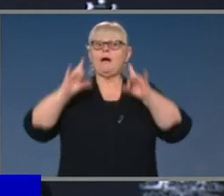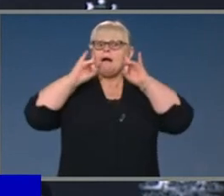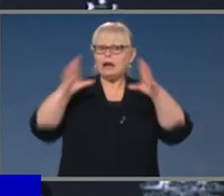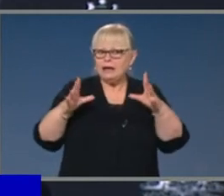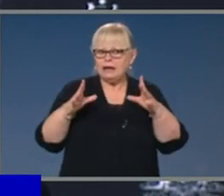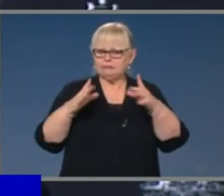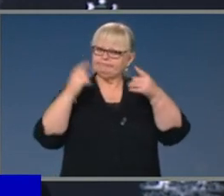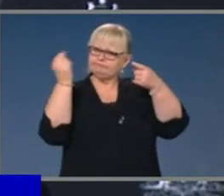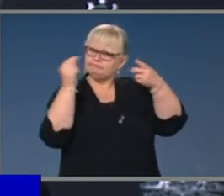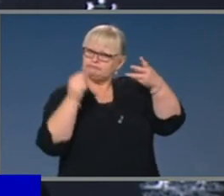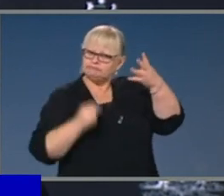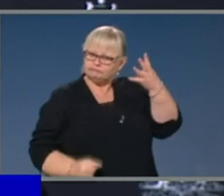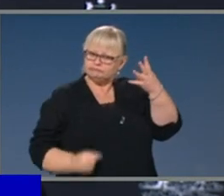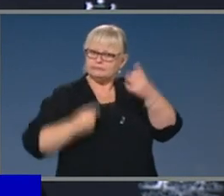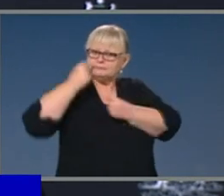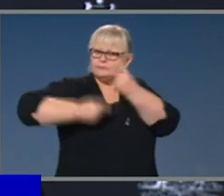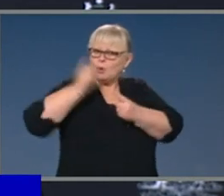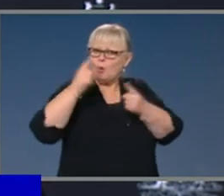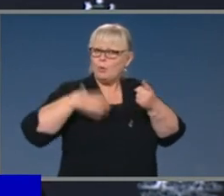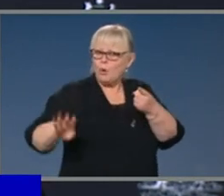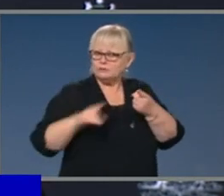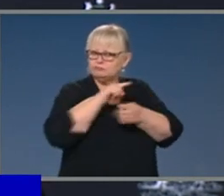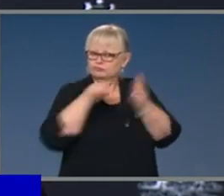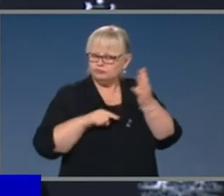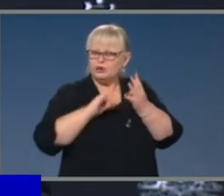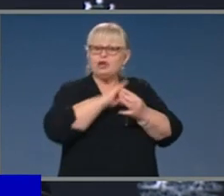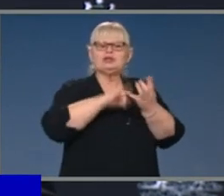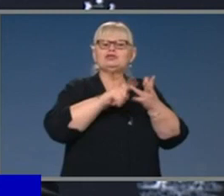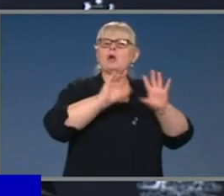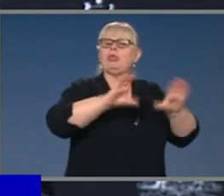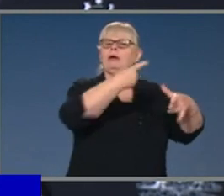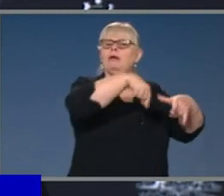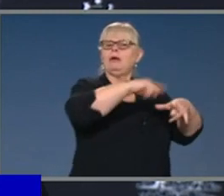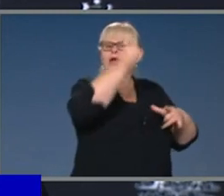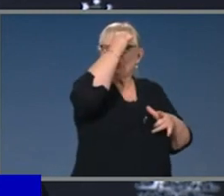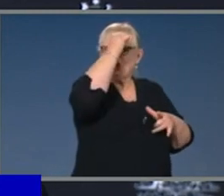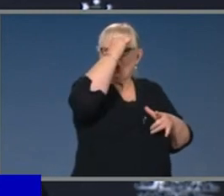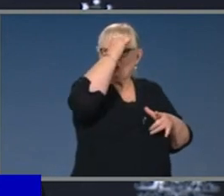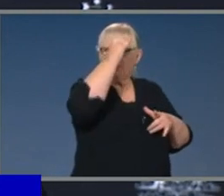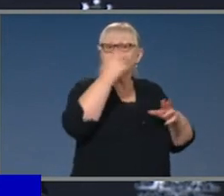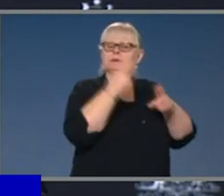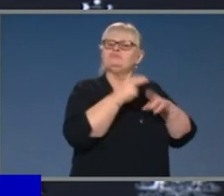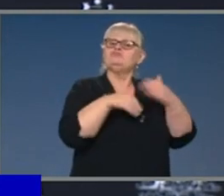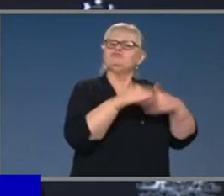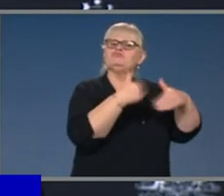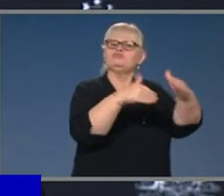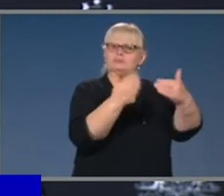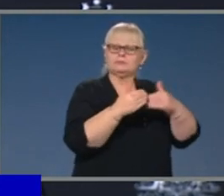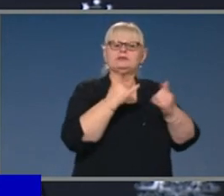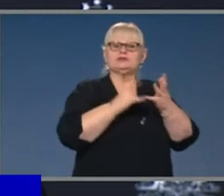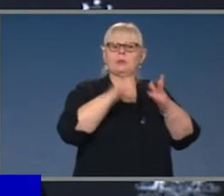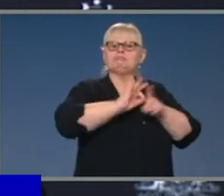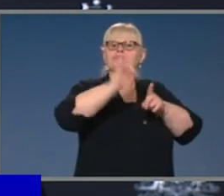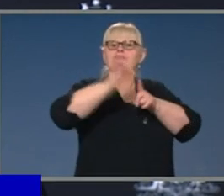tasking to those National Cabinet subcommittees to ensure they progress a very rapid jobs agenda.